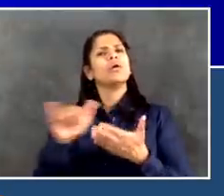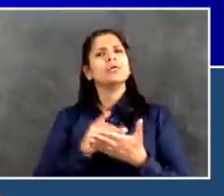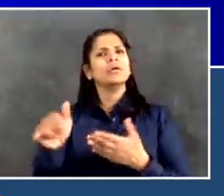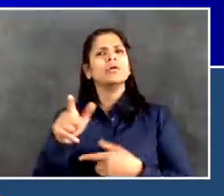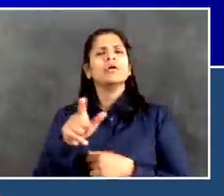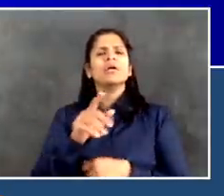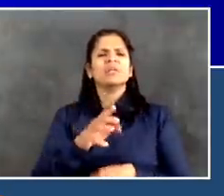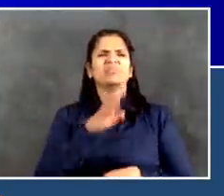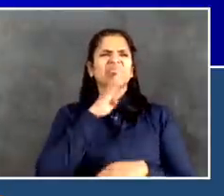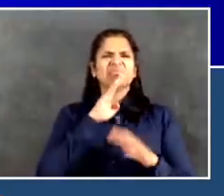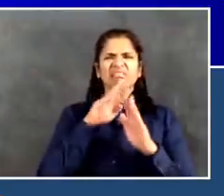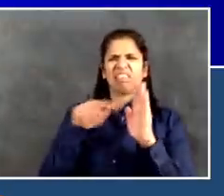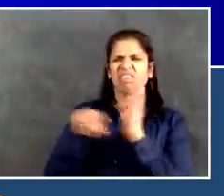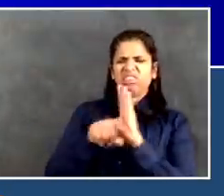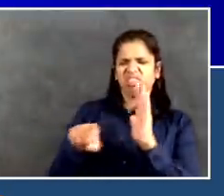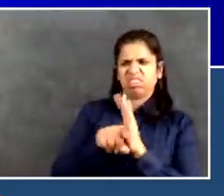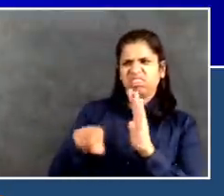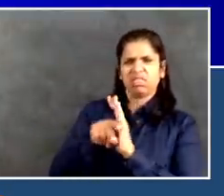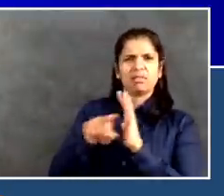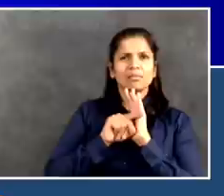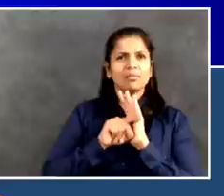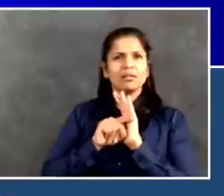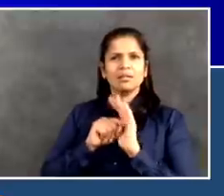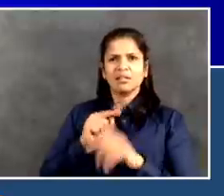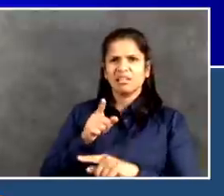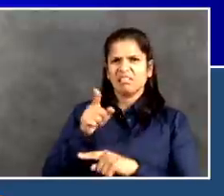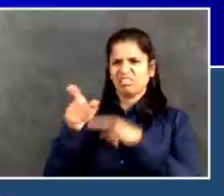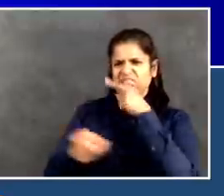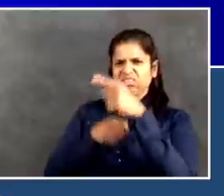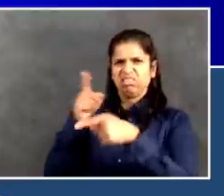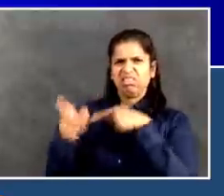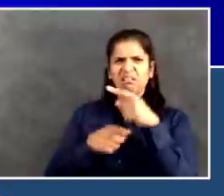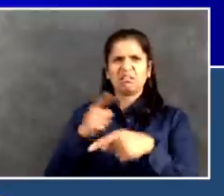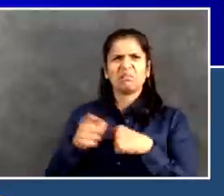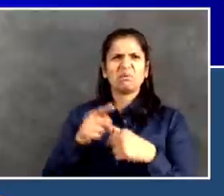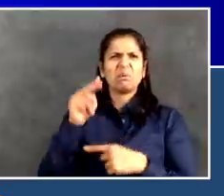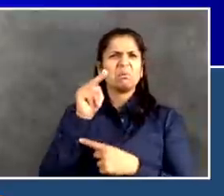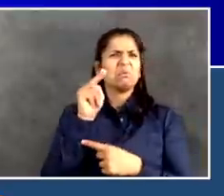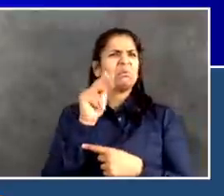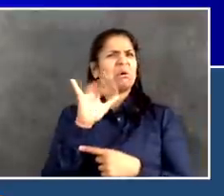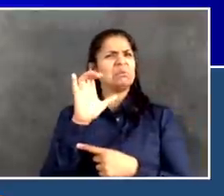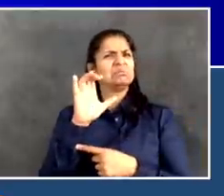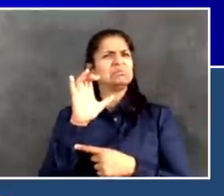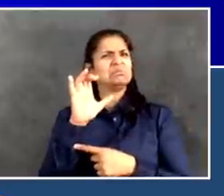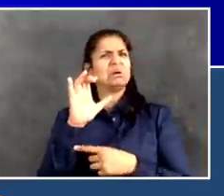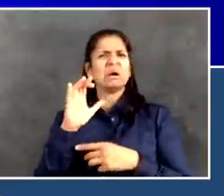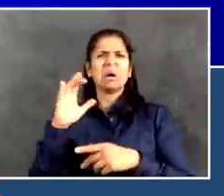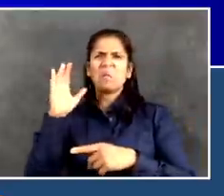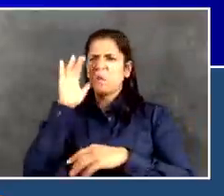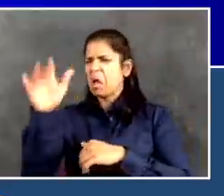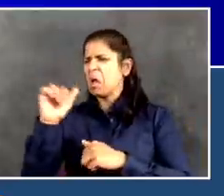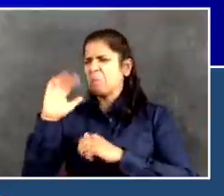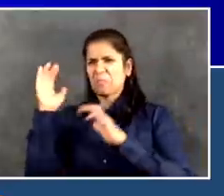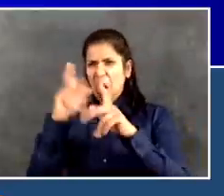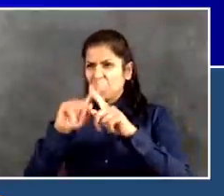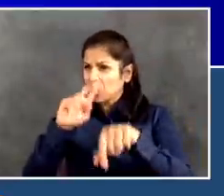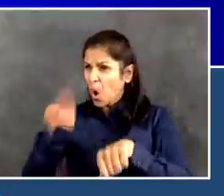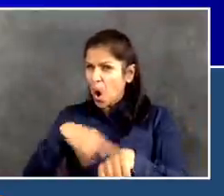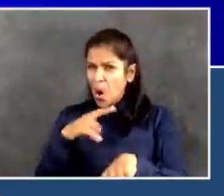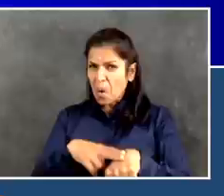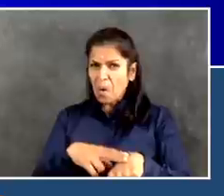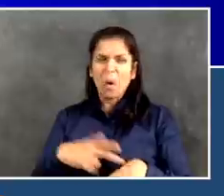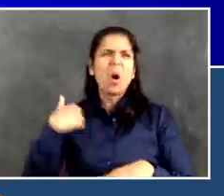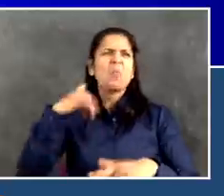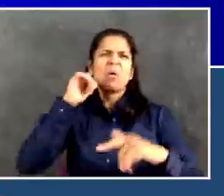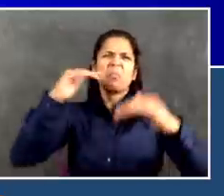that New York City won't come back or won't be as good in the future. I think that's absolutely wrong. I think that people who say that